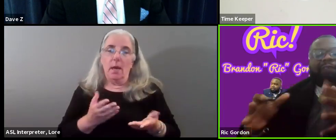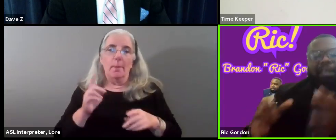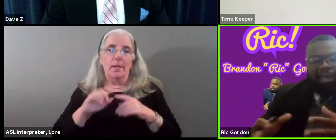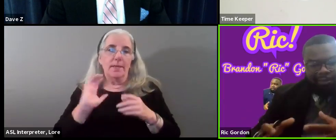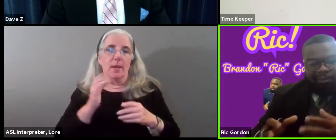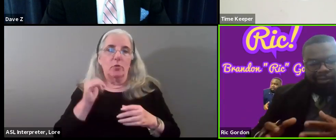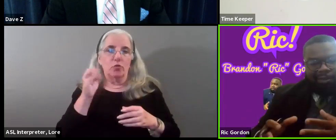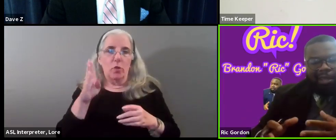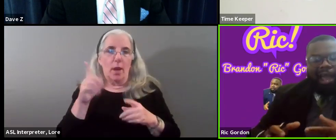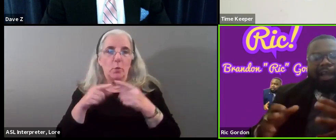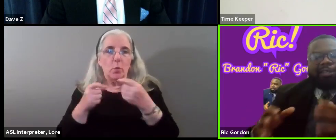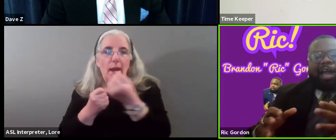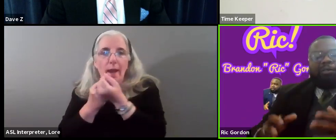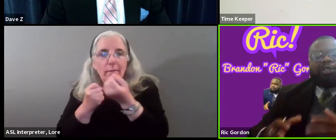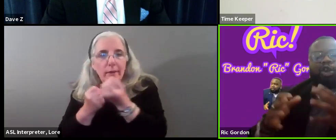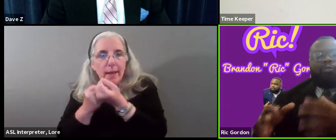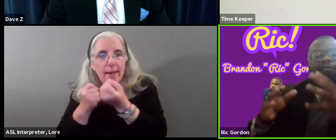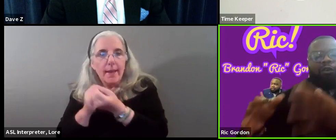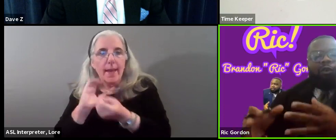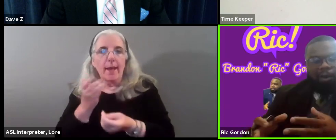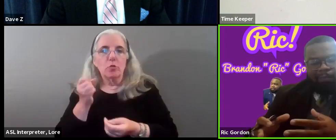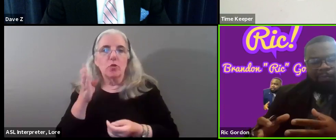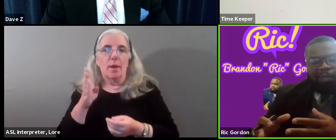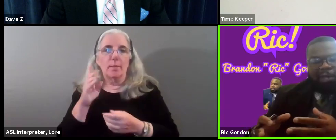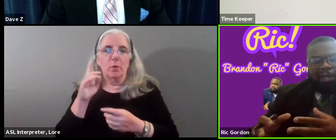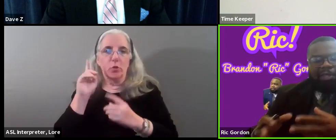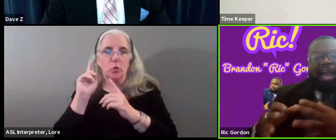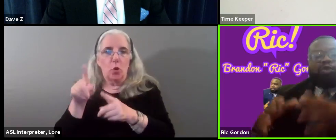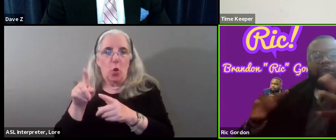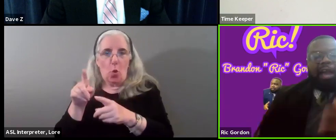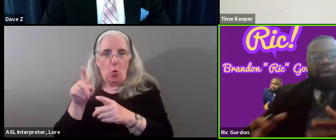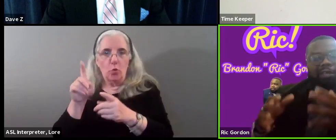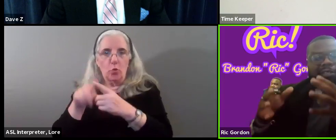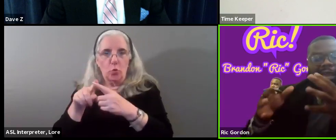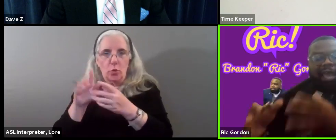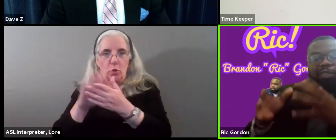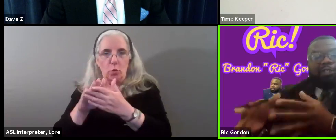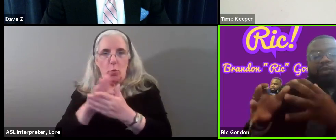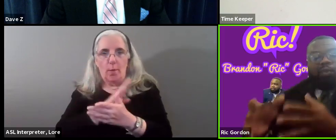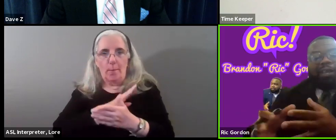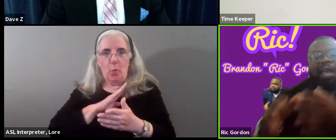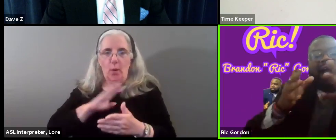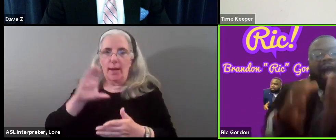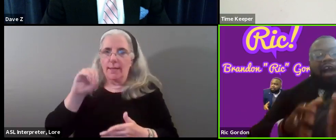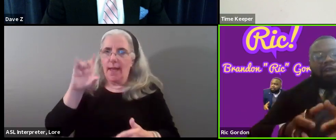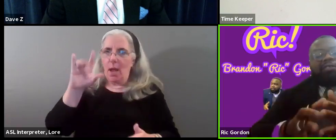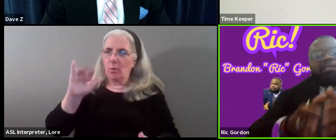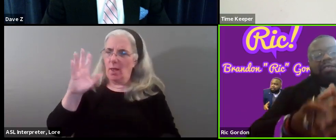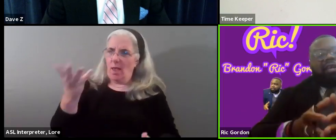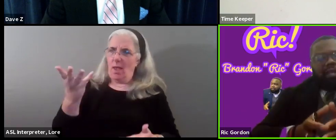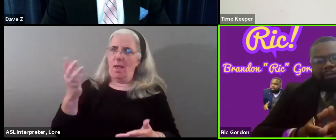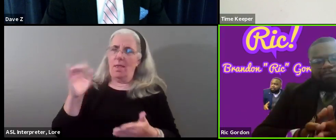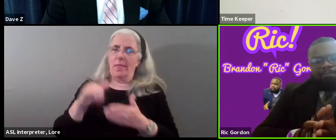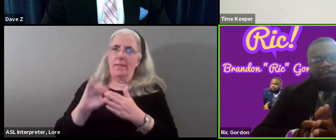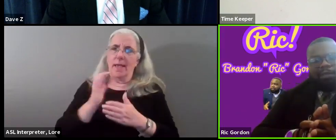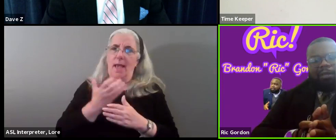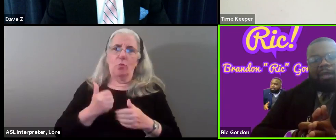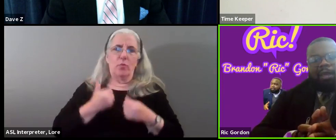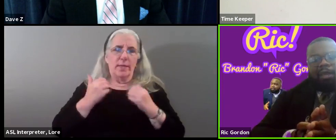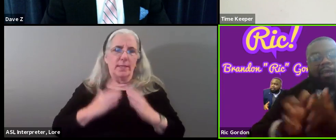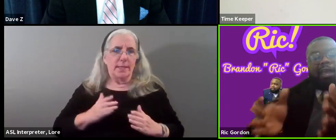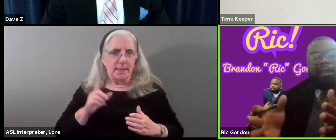job is to advocate. Our job is to go before the actual county and say, hey, this is what our residents need.